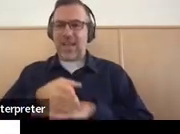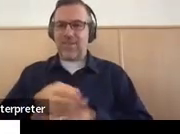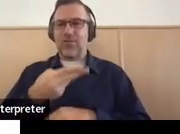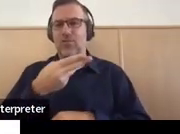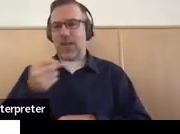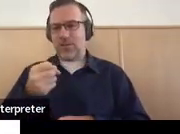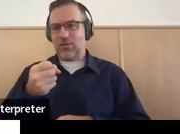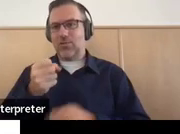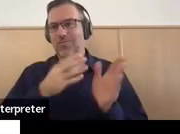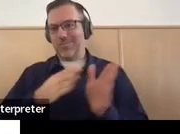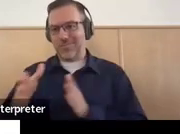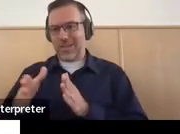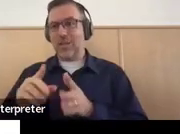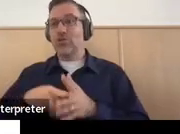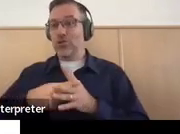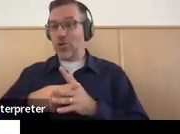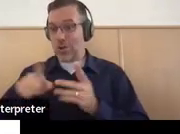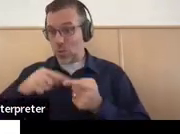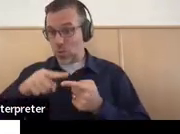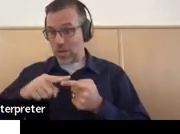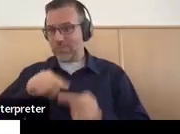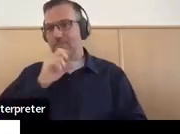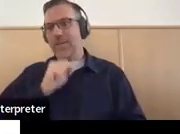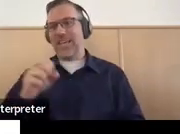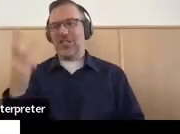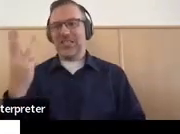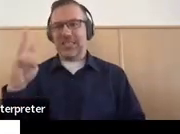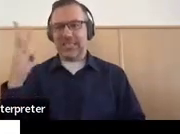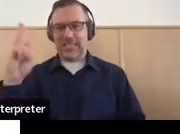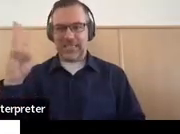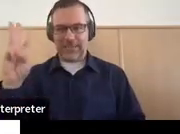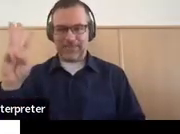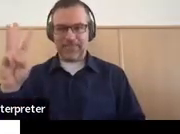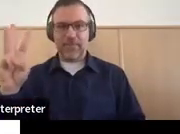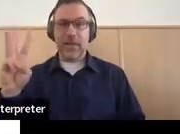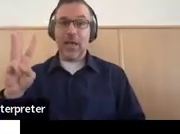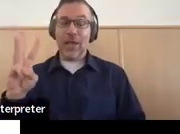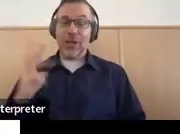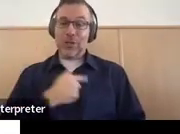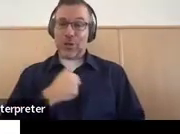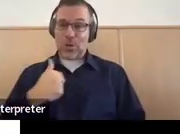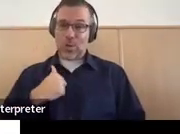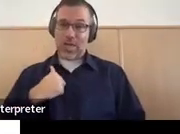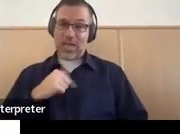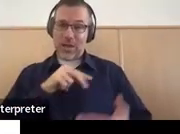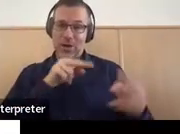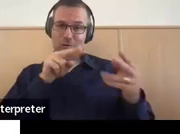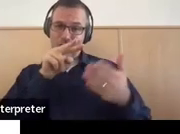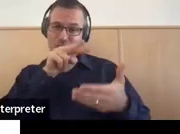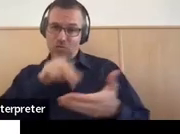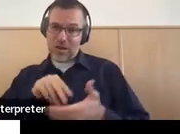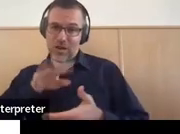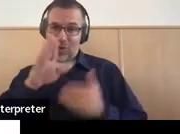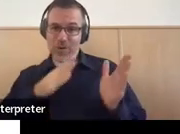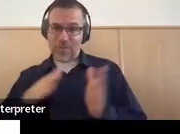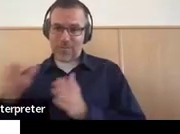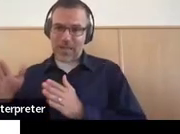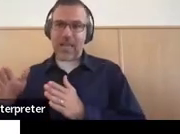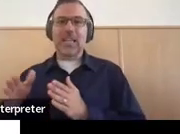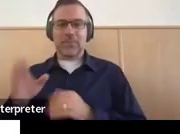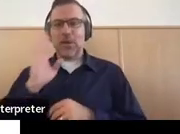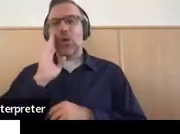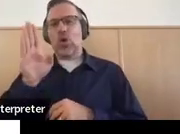So when you're in cohort, and we are looking at your transition plans, we need to look at kids that are